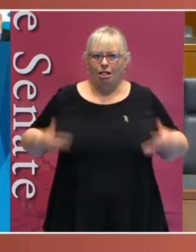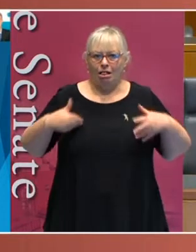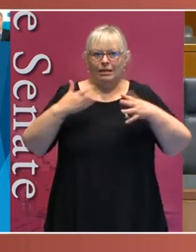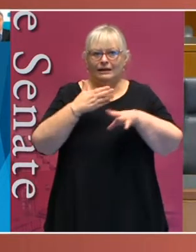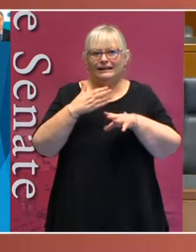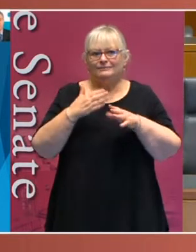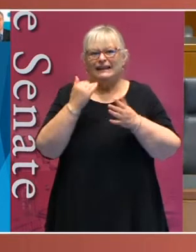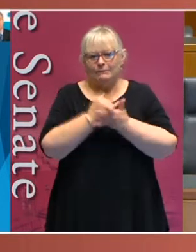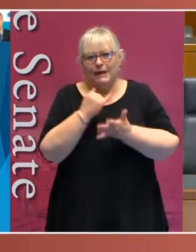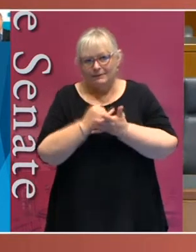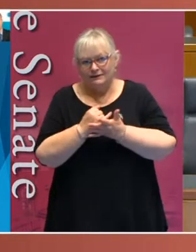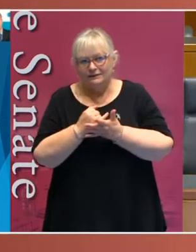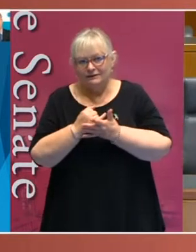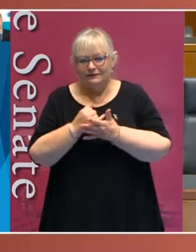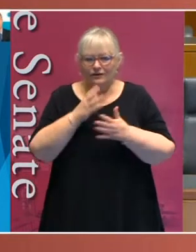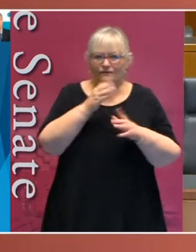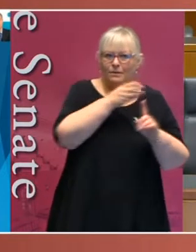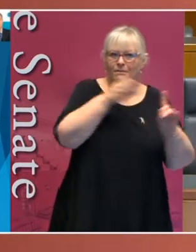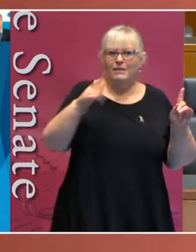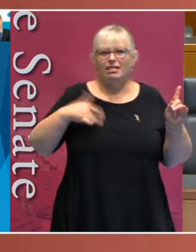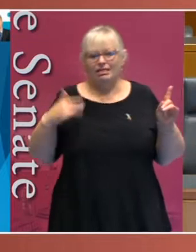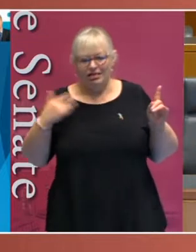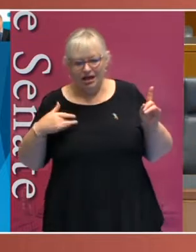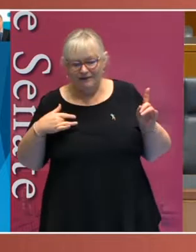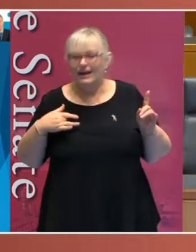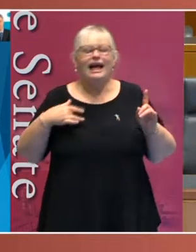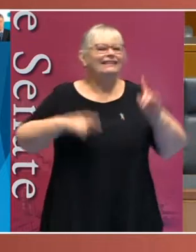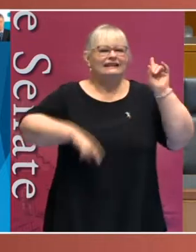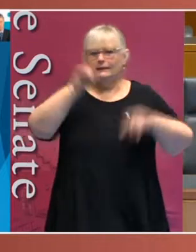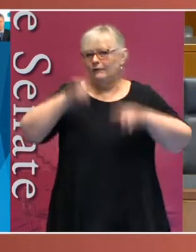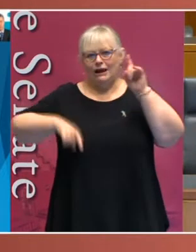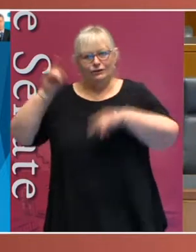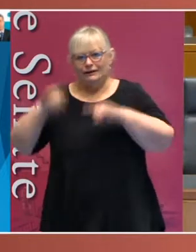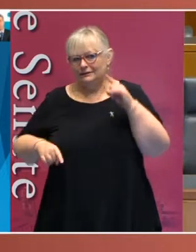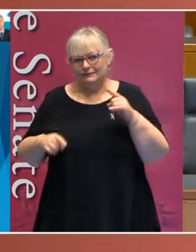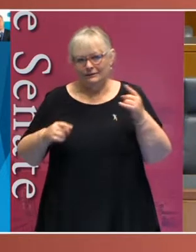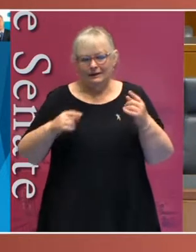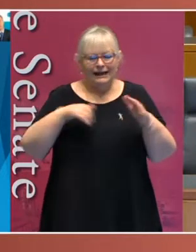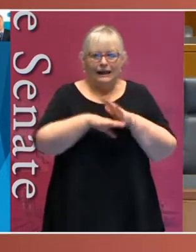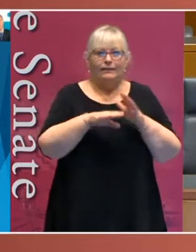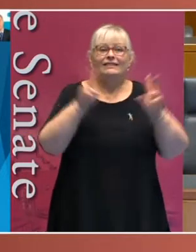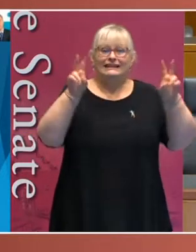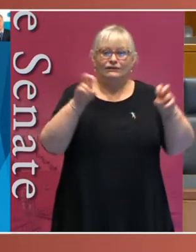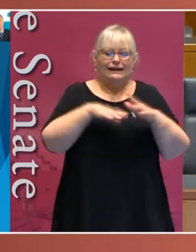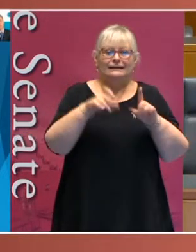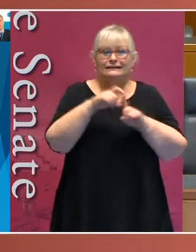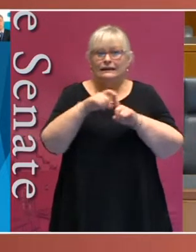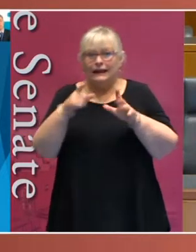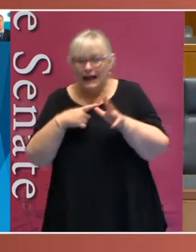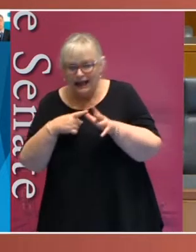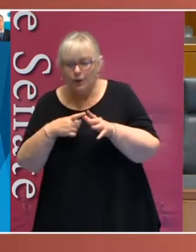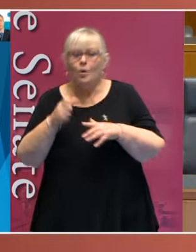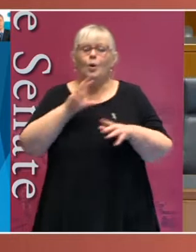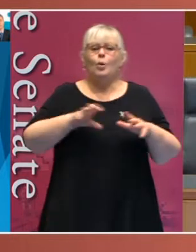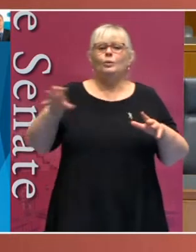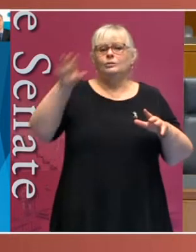This differs from the definition that exists across, for example, the Disability Discrimination Act or state equivalent acts.